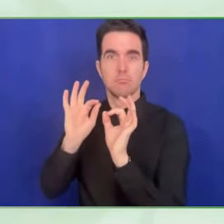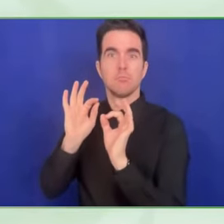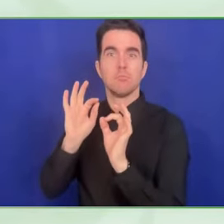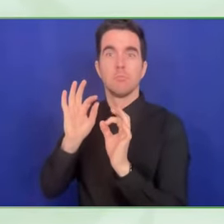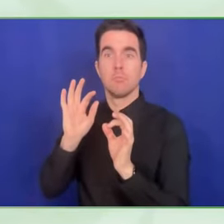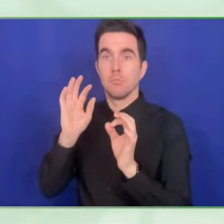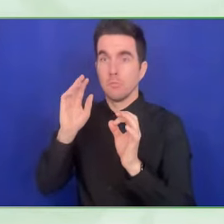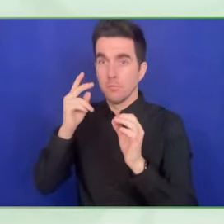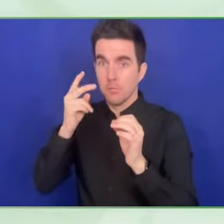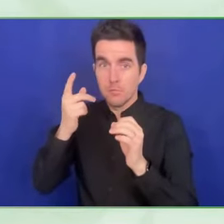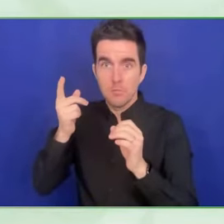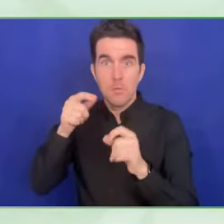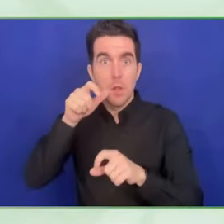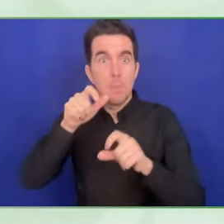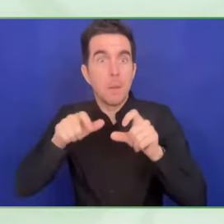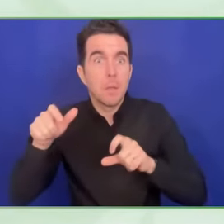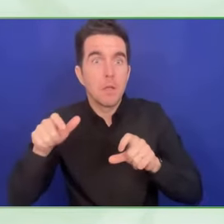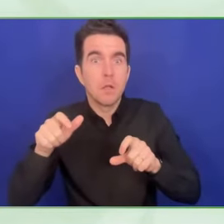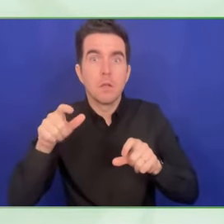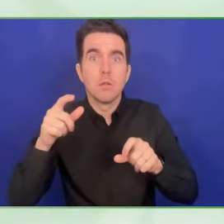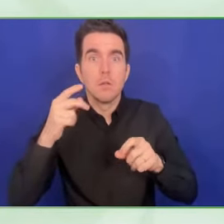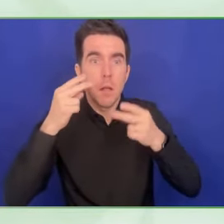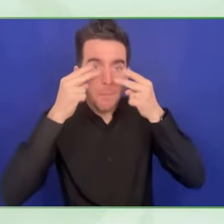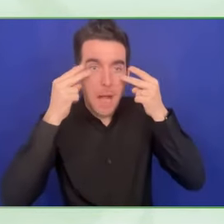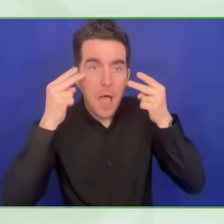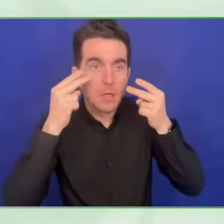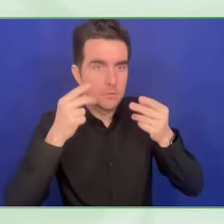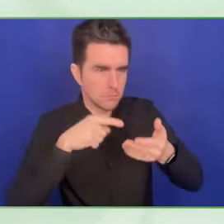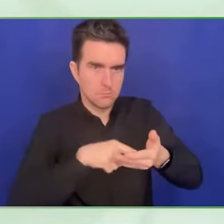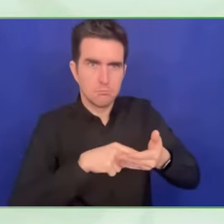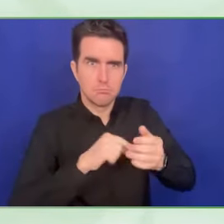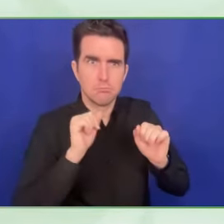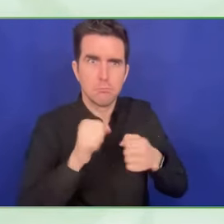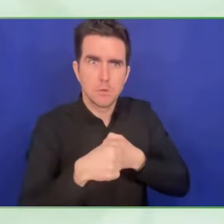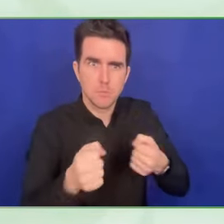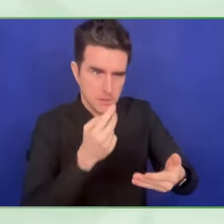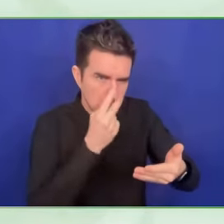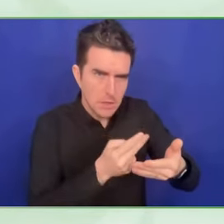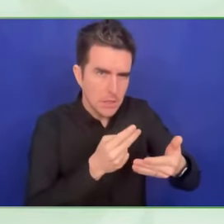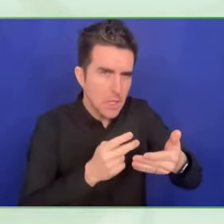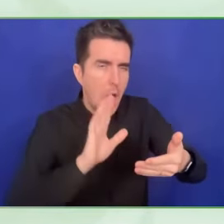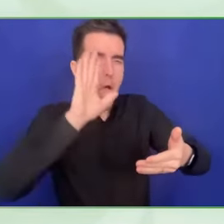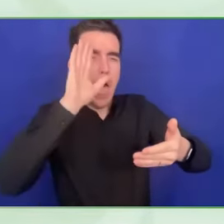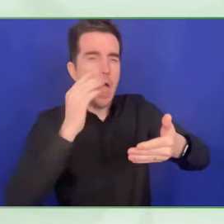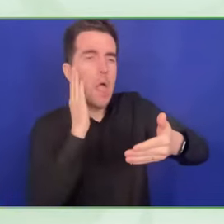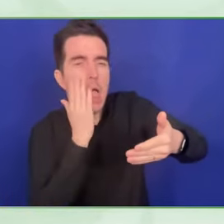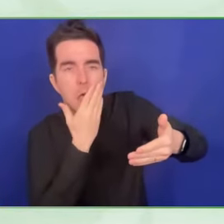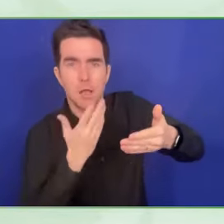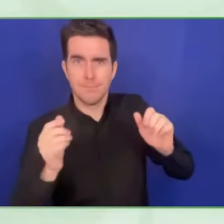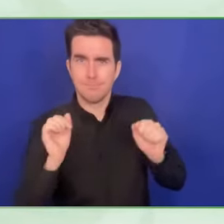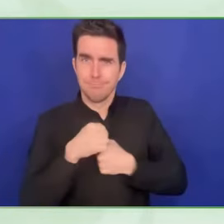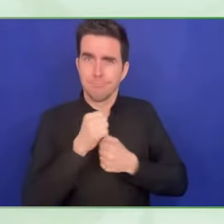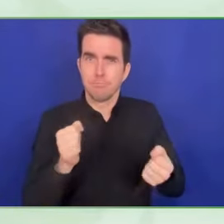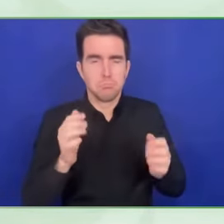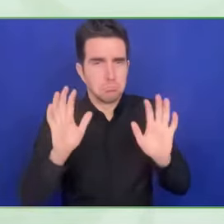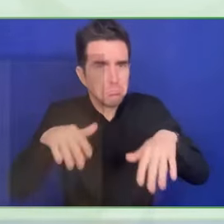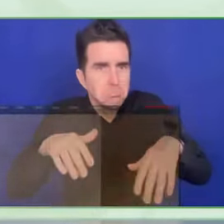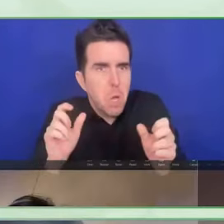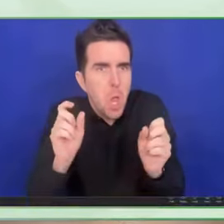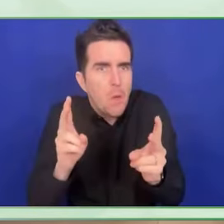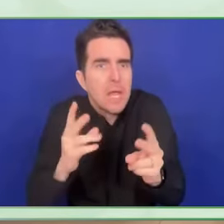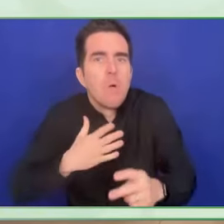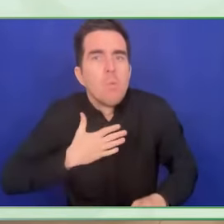Thank you very much. Accessibility by design, very good concept. So, Isabel,